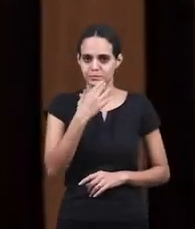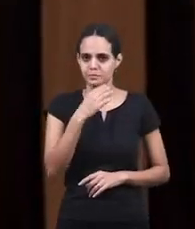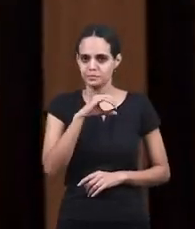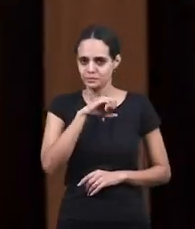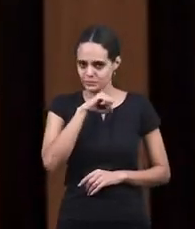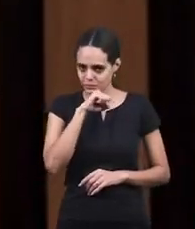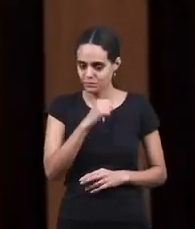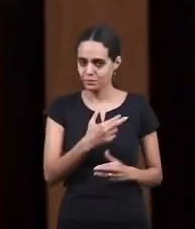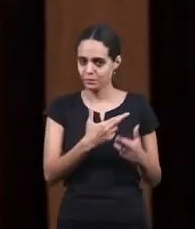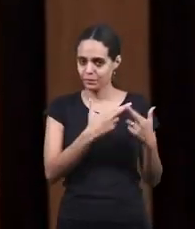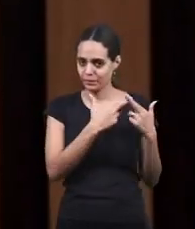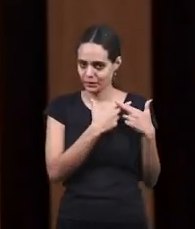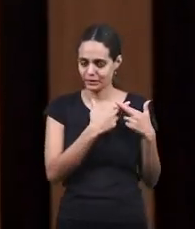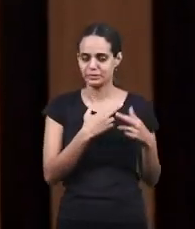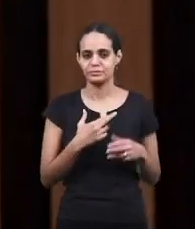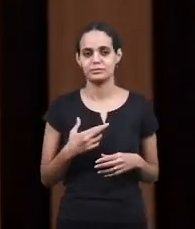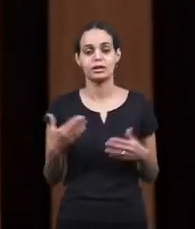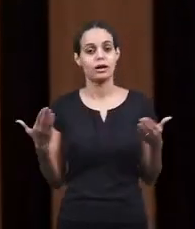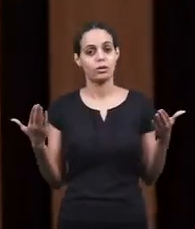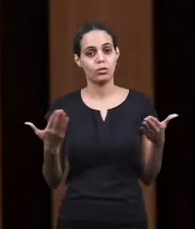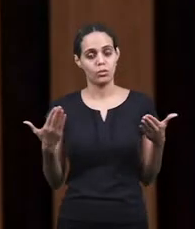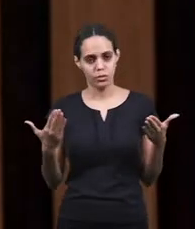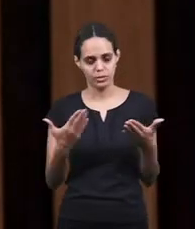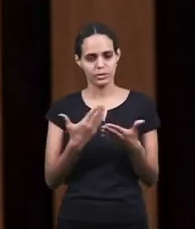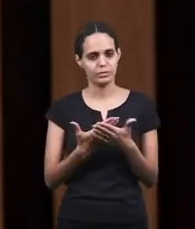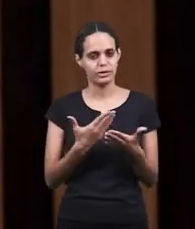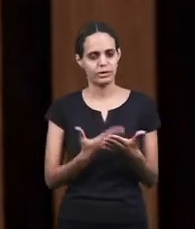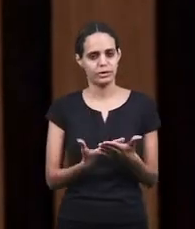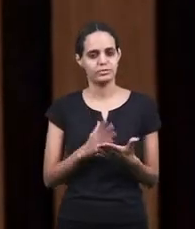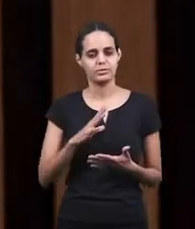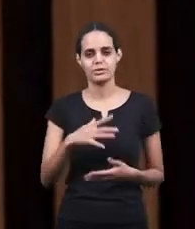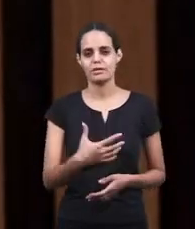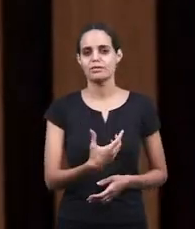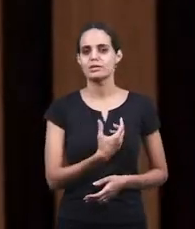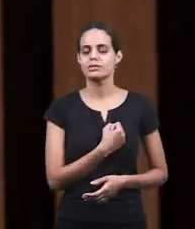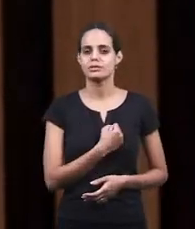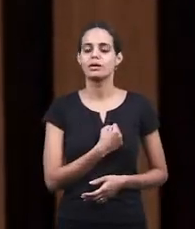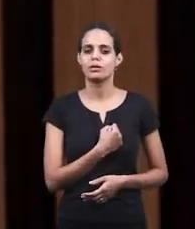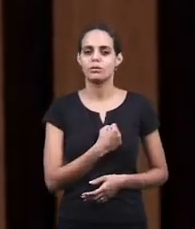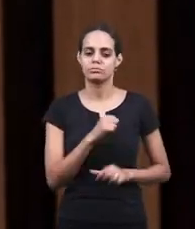today's class we learned about salvation about being born again